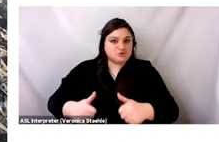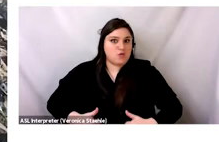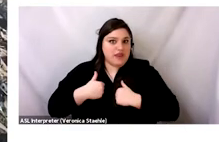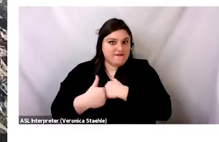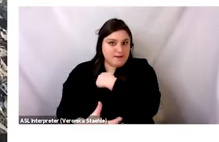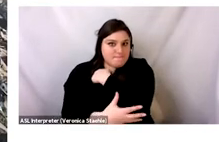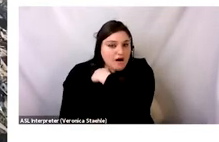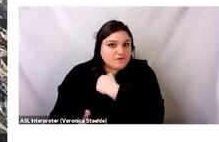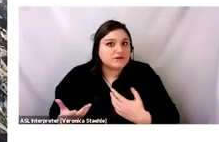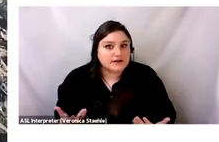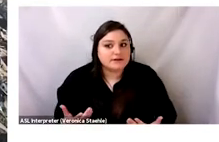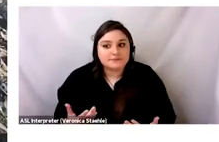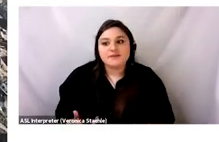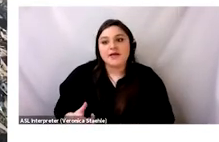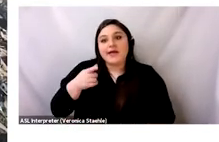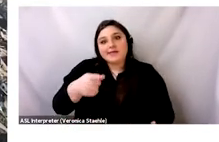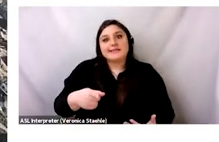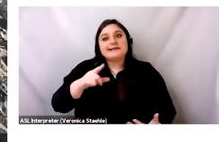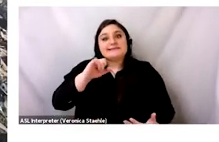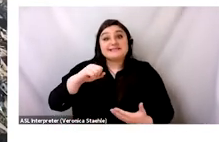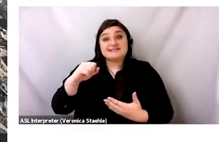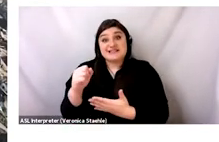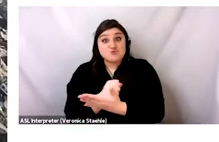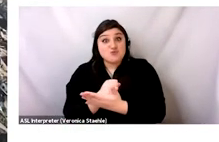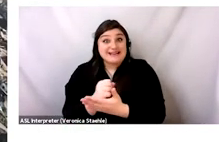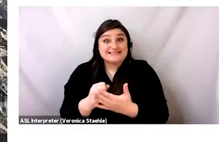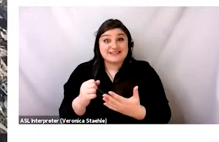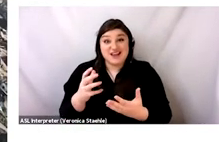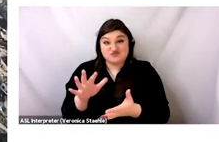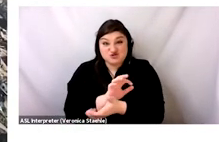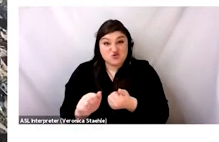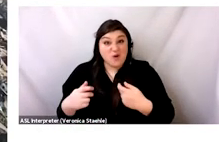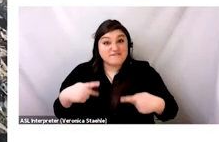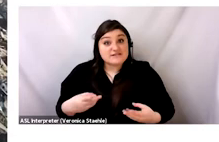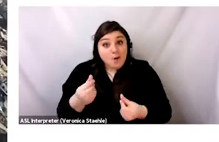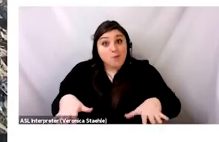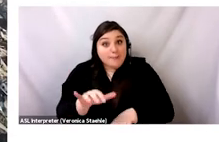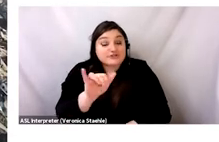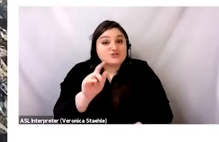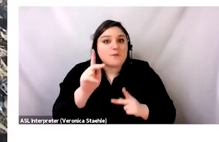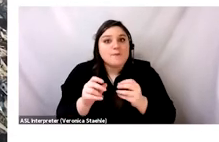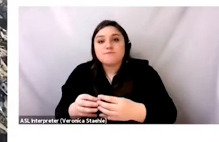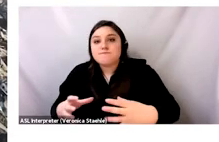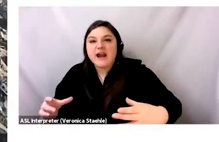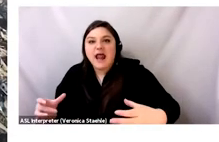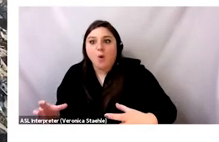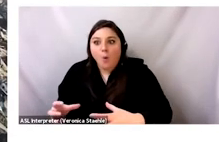to shame people living in poverty and to erase and destroy physical property.